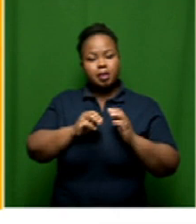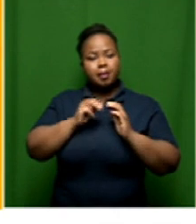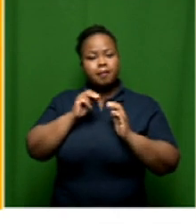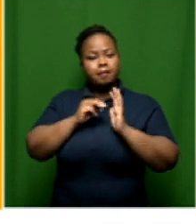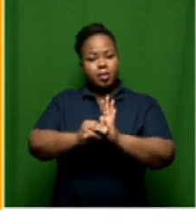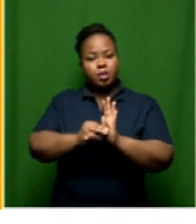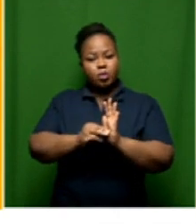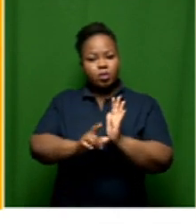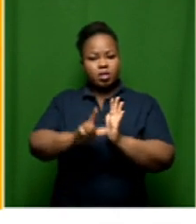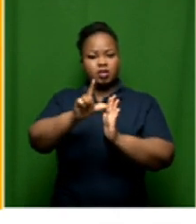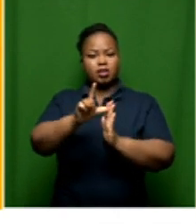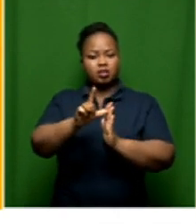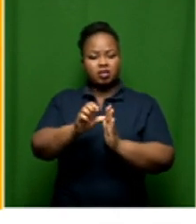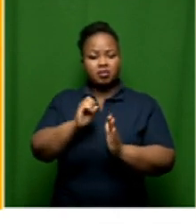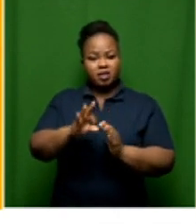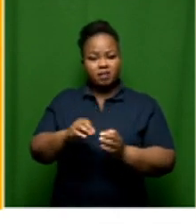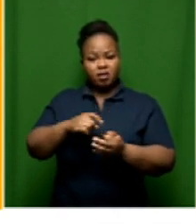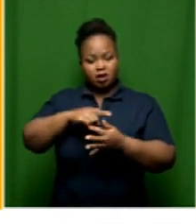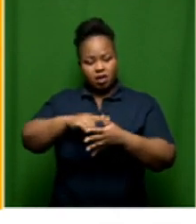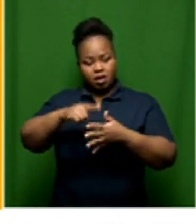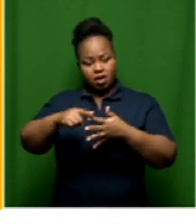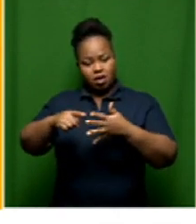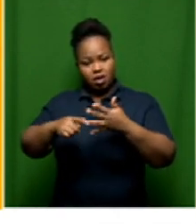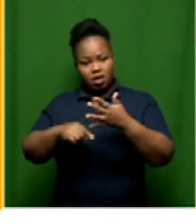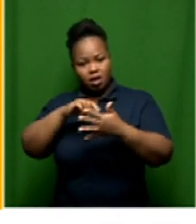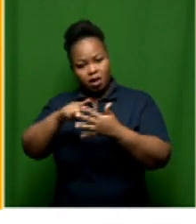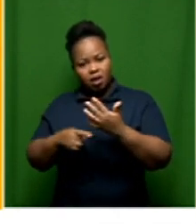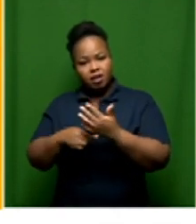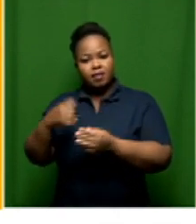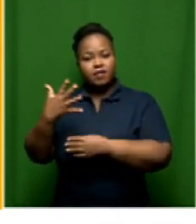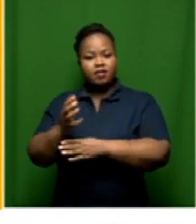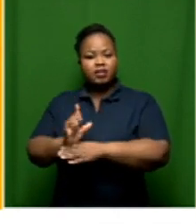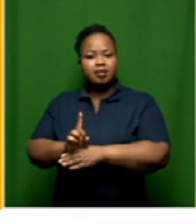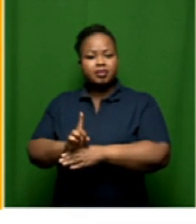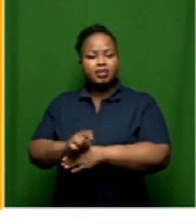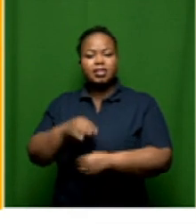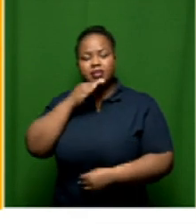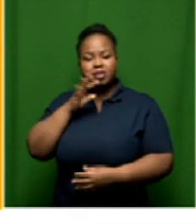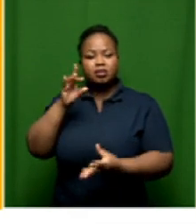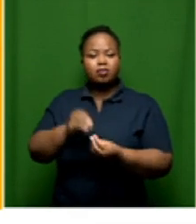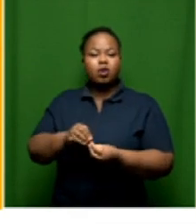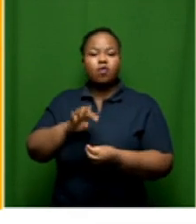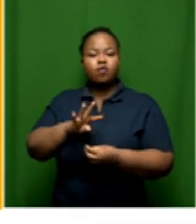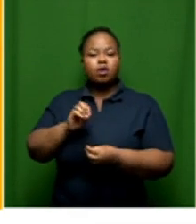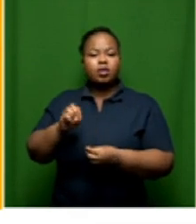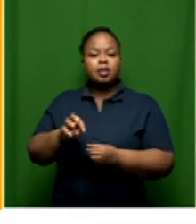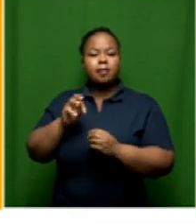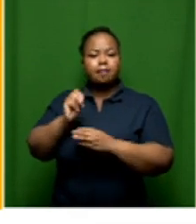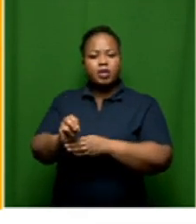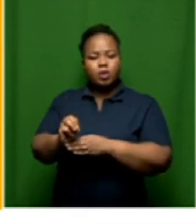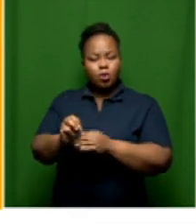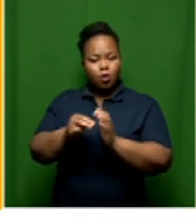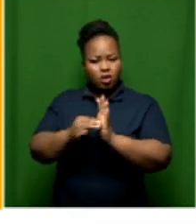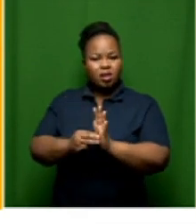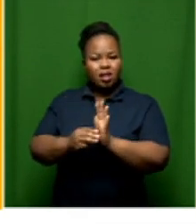being used. And then if you require them to go five times a day, then it means the consumption of 400 million liters per day.